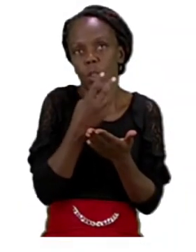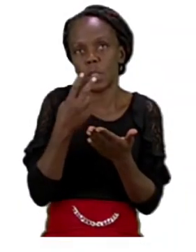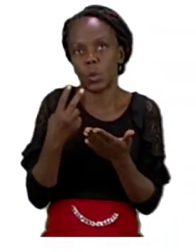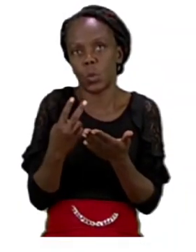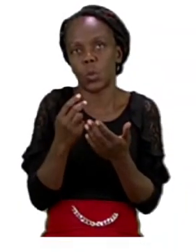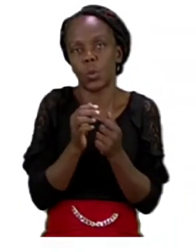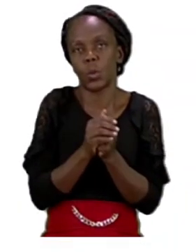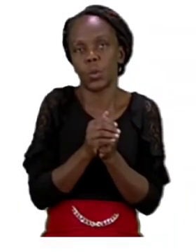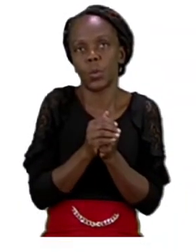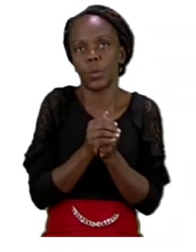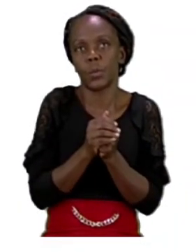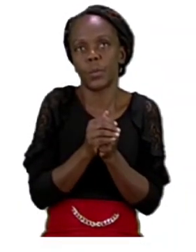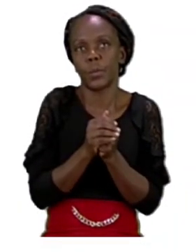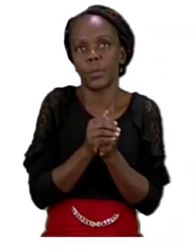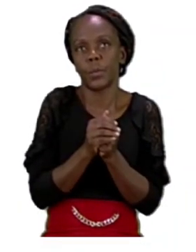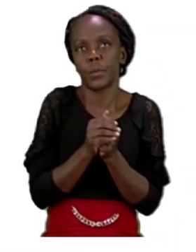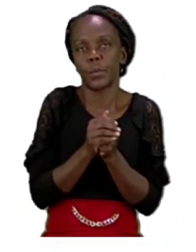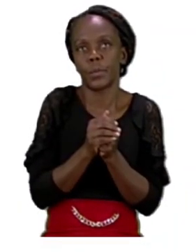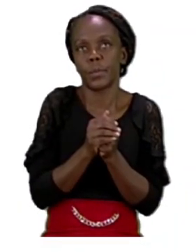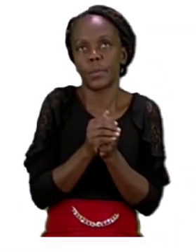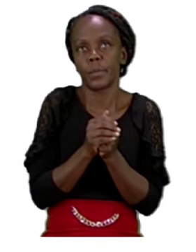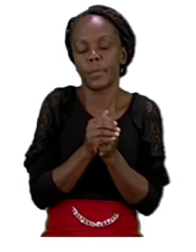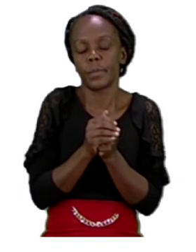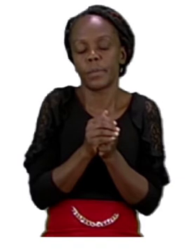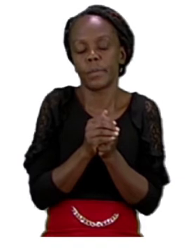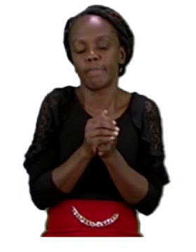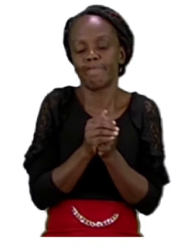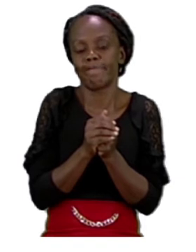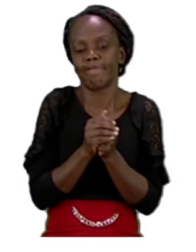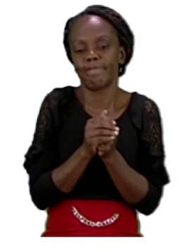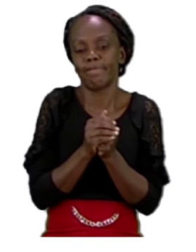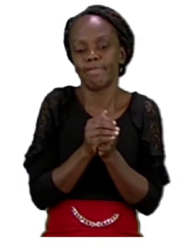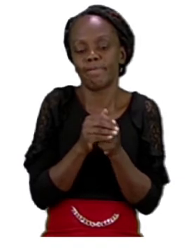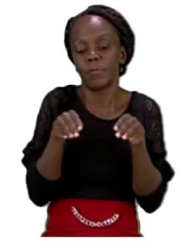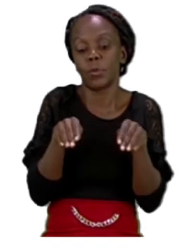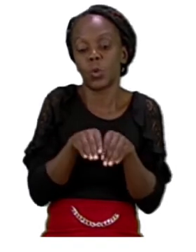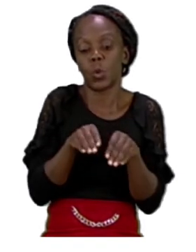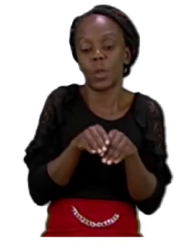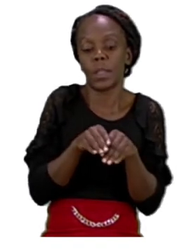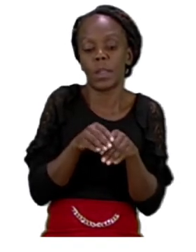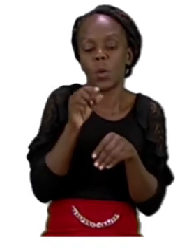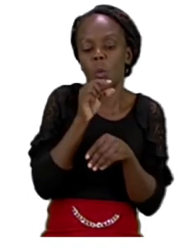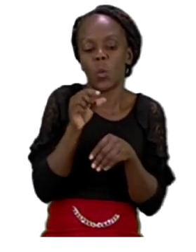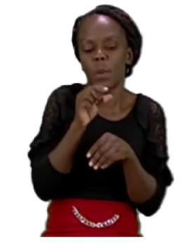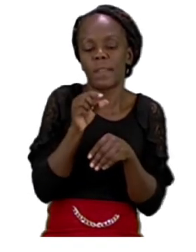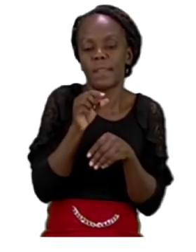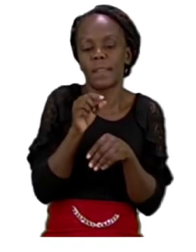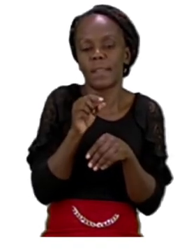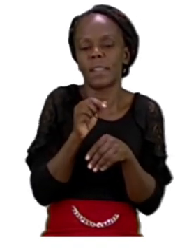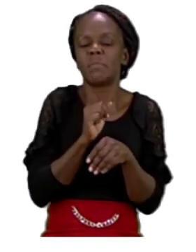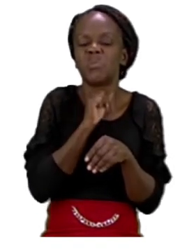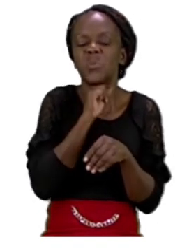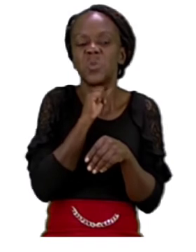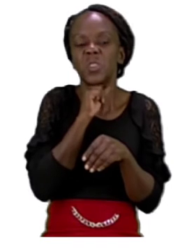we are going to be doing rhyming words. And this time we are going to color the rhyming word for